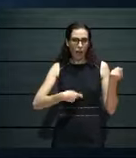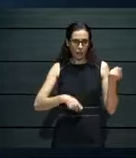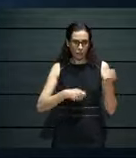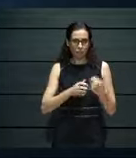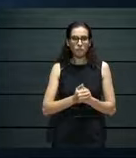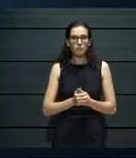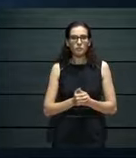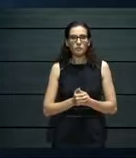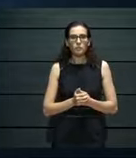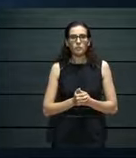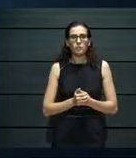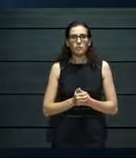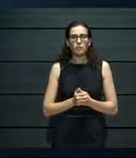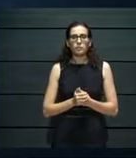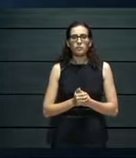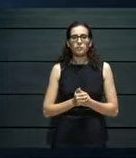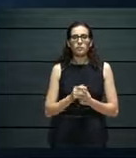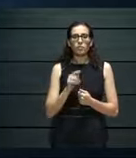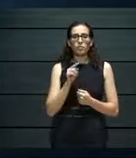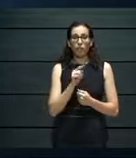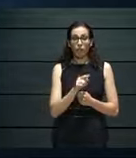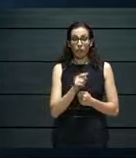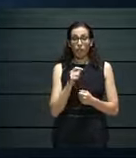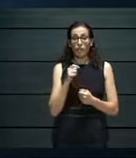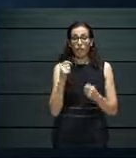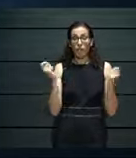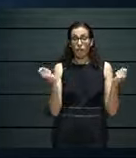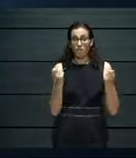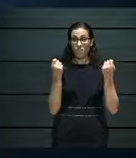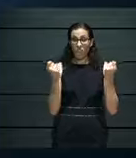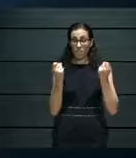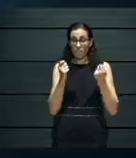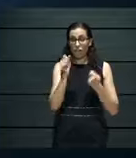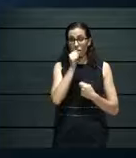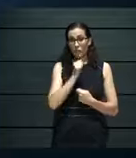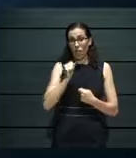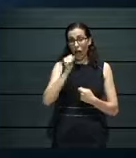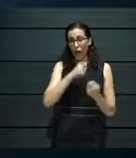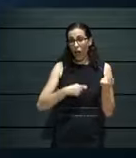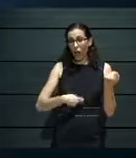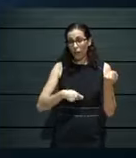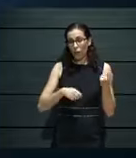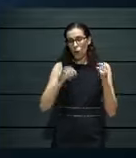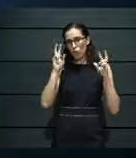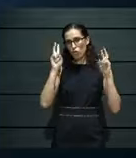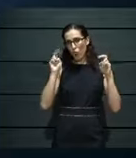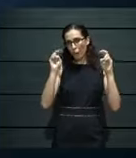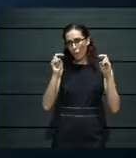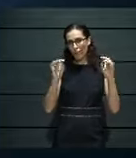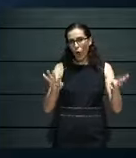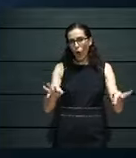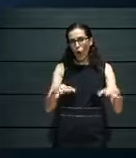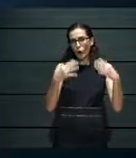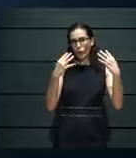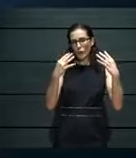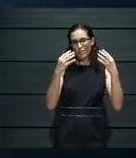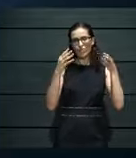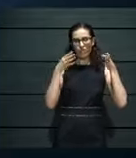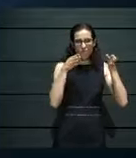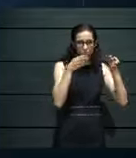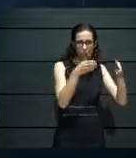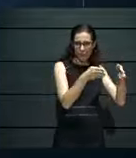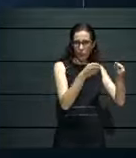to note how Anafest, which generally has a particular audience. This time round reached,